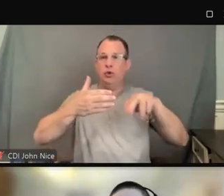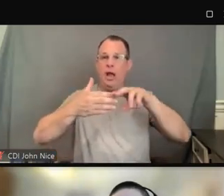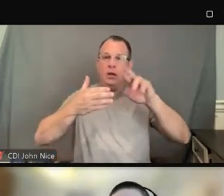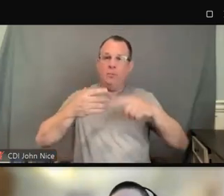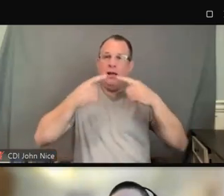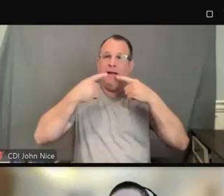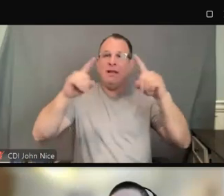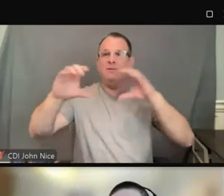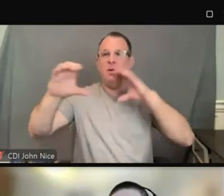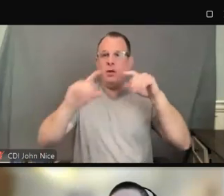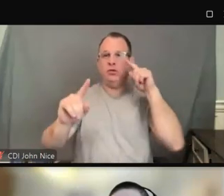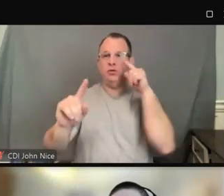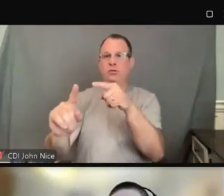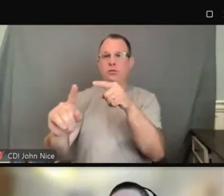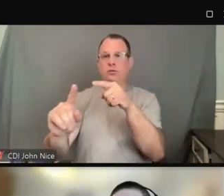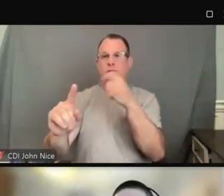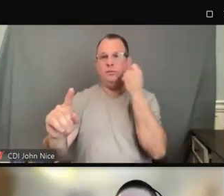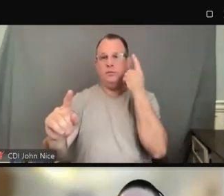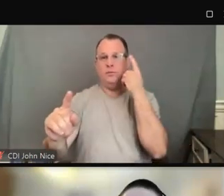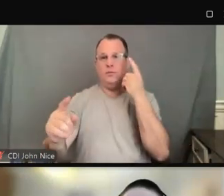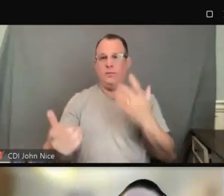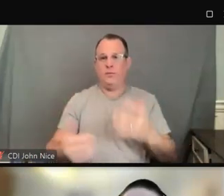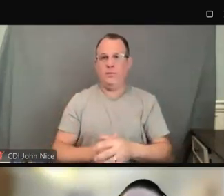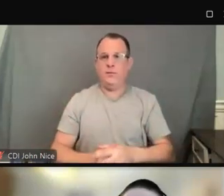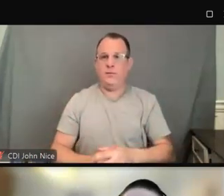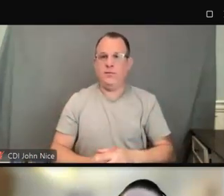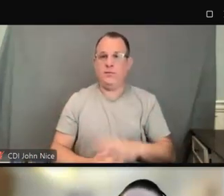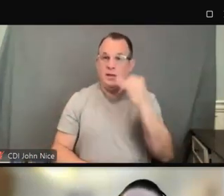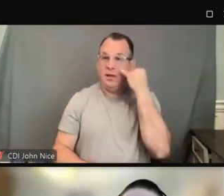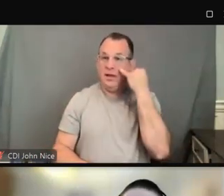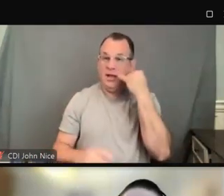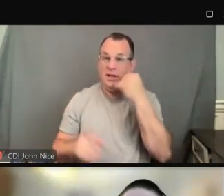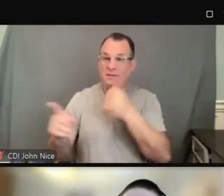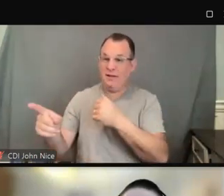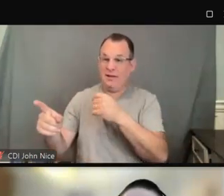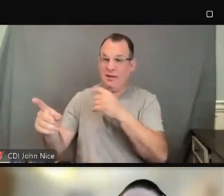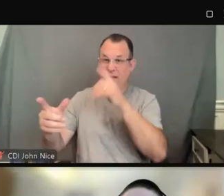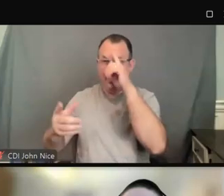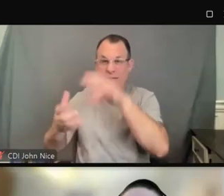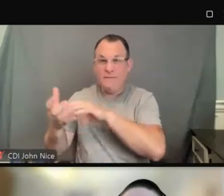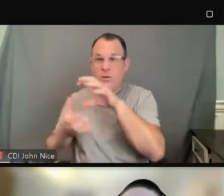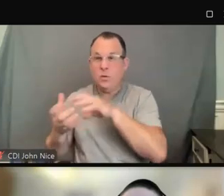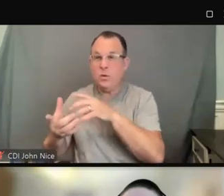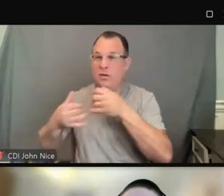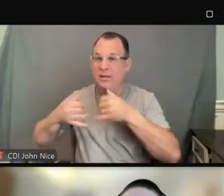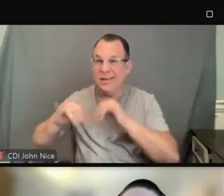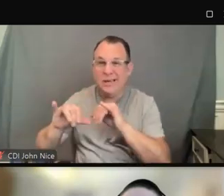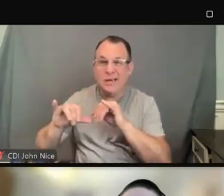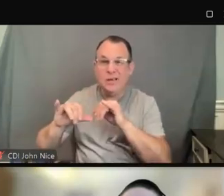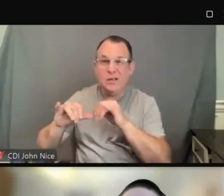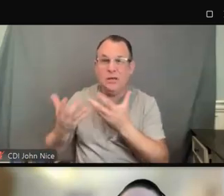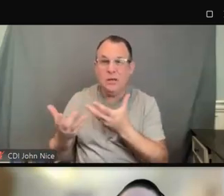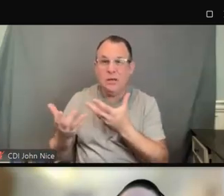bottom line. And if there's still confusion, if there's not clarity